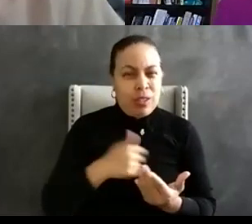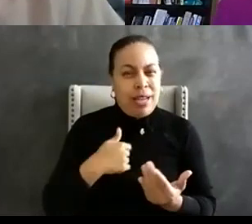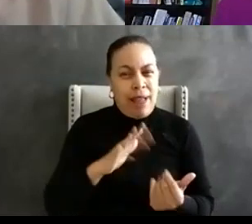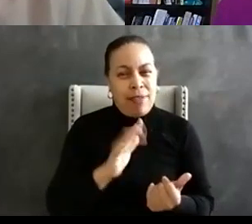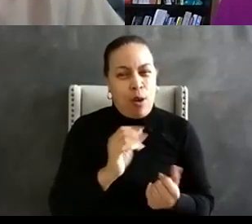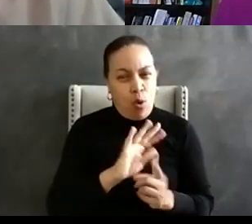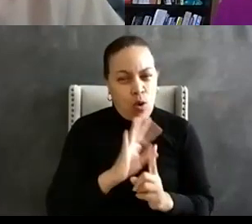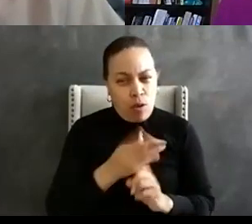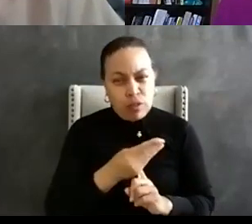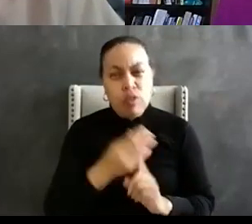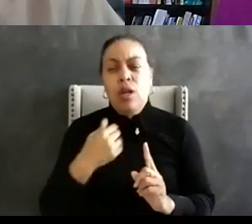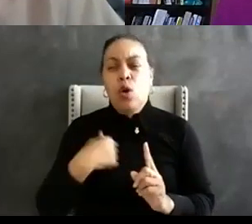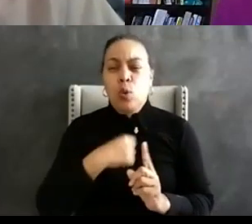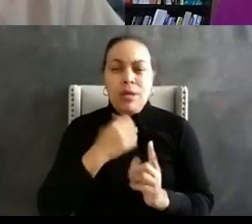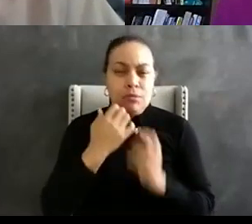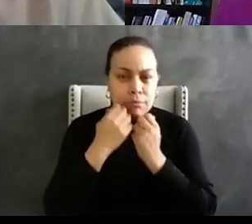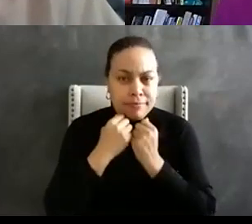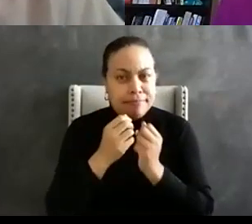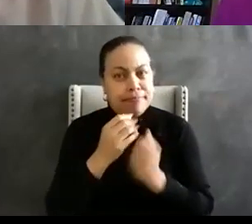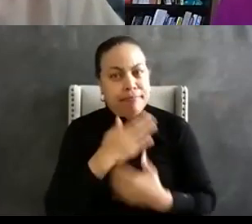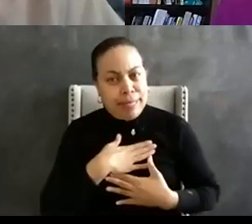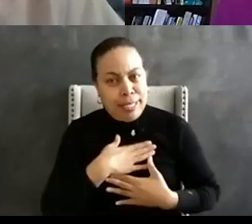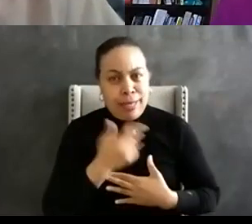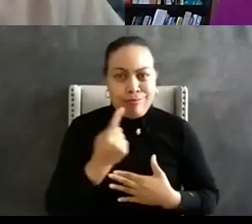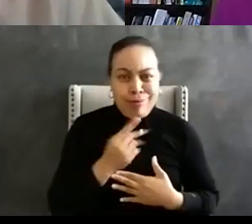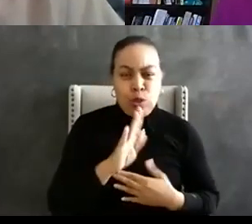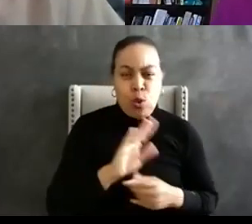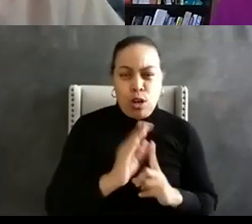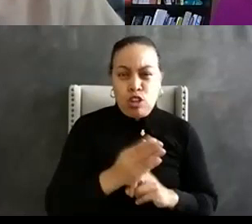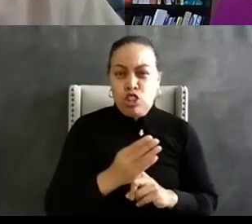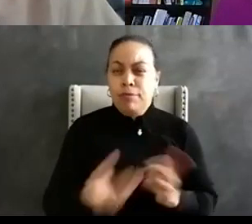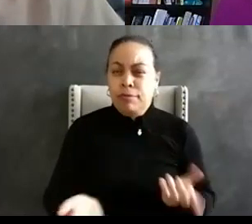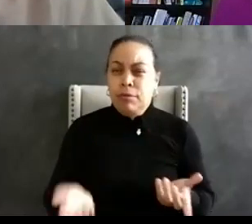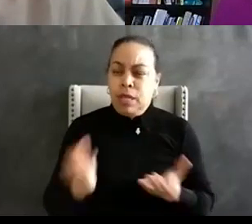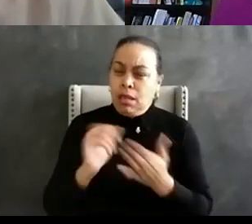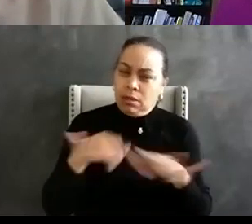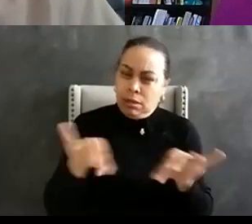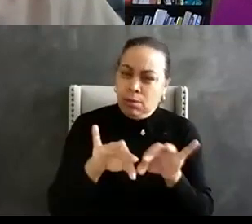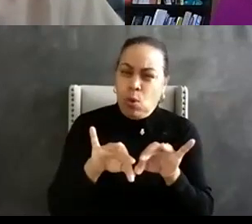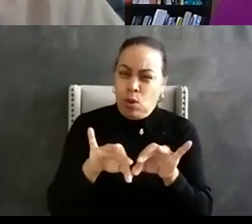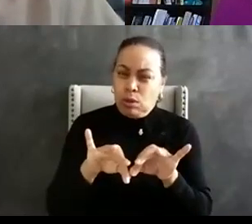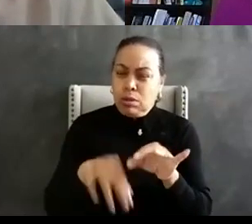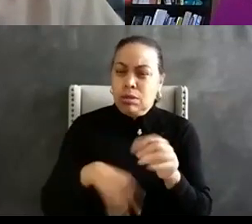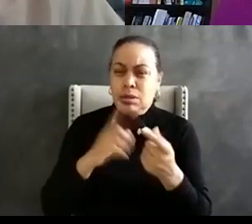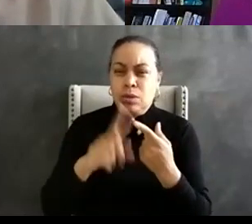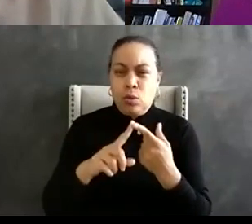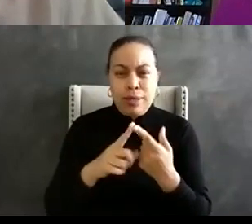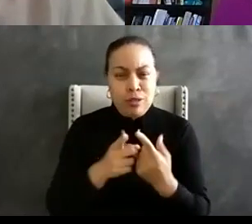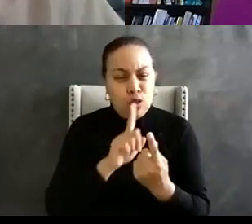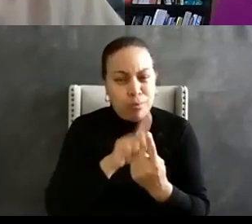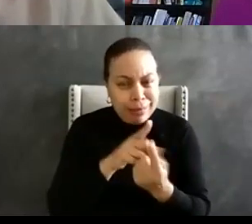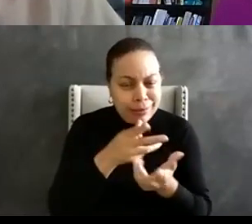appreciated for their culture because we have a culture that is important when you go and you meet with community